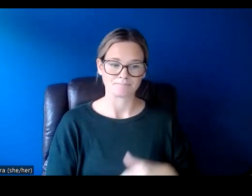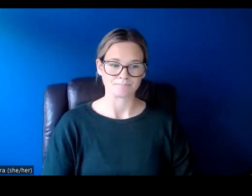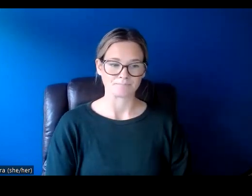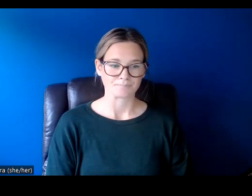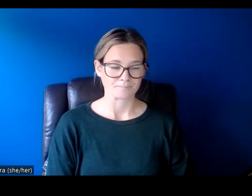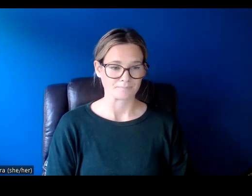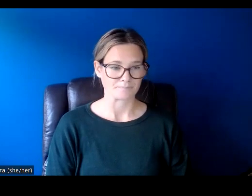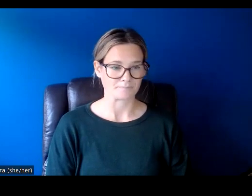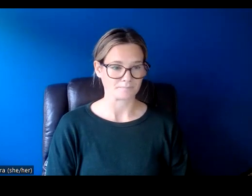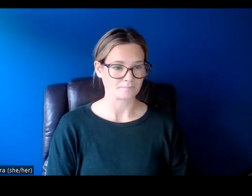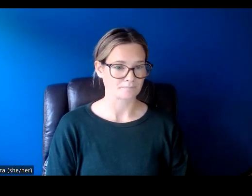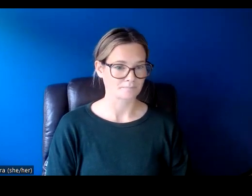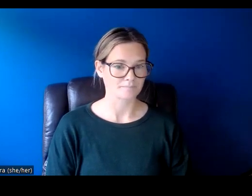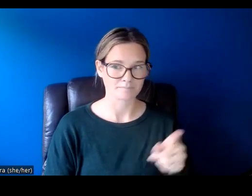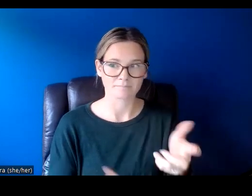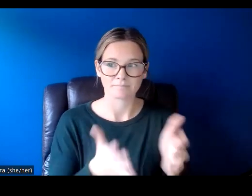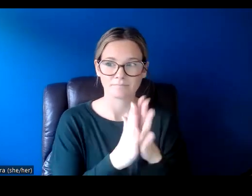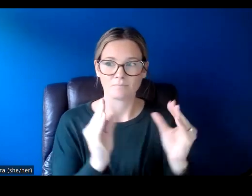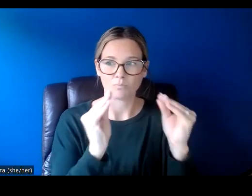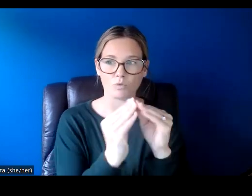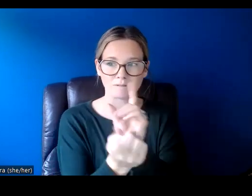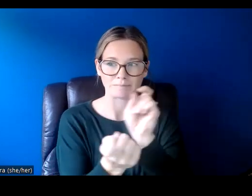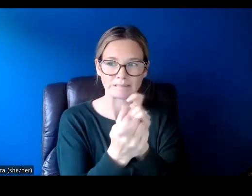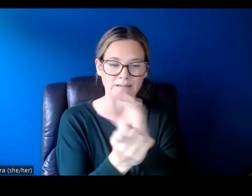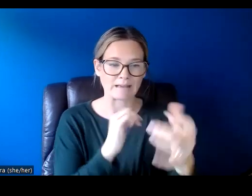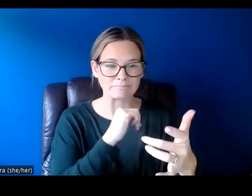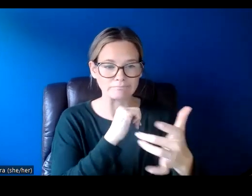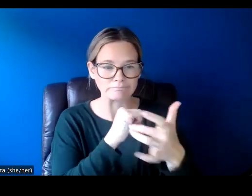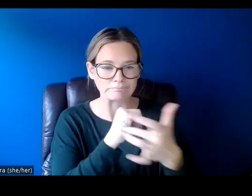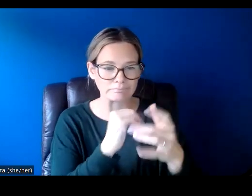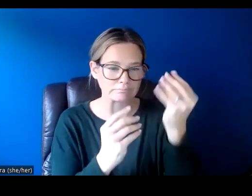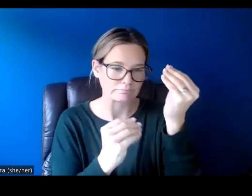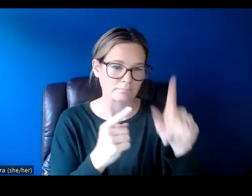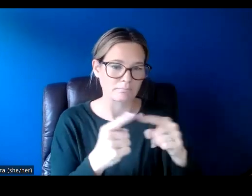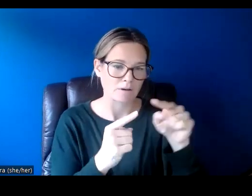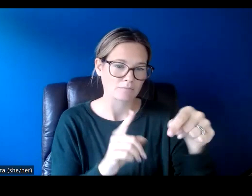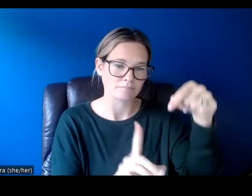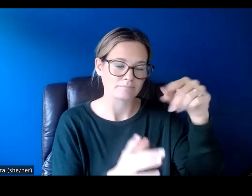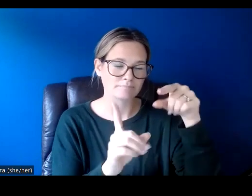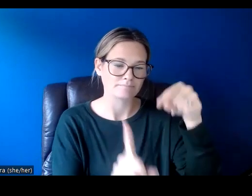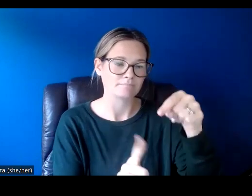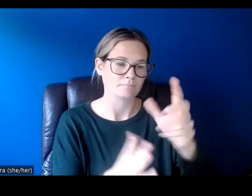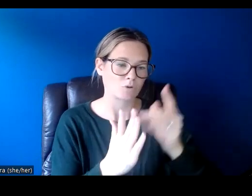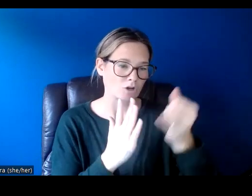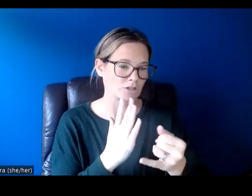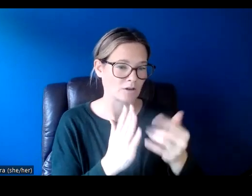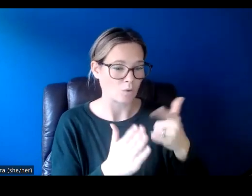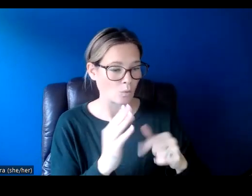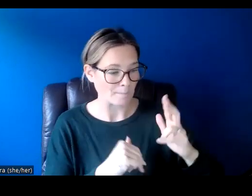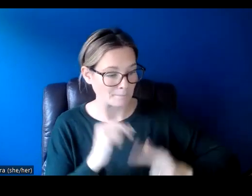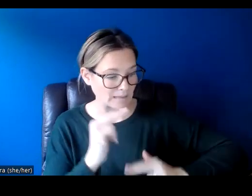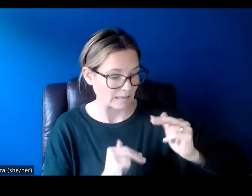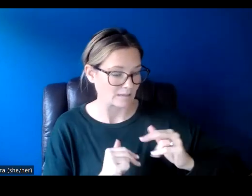This section asks for more specific and technical details about your project. We want to know what is being built or